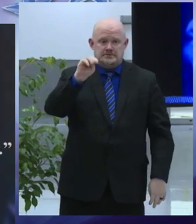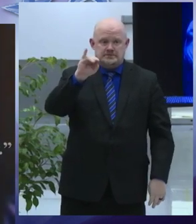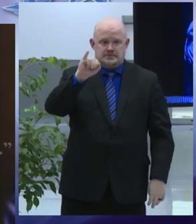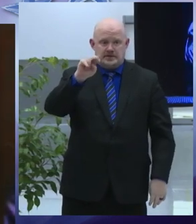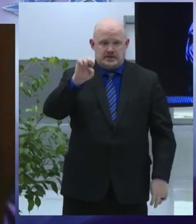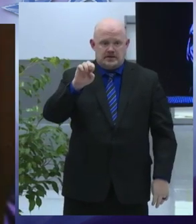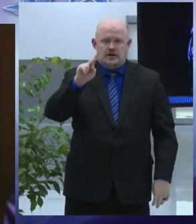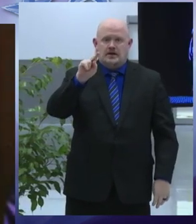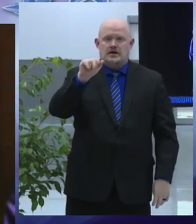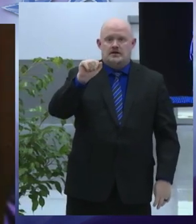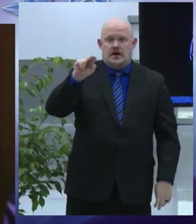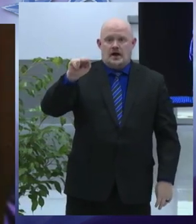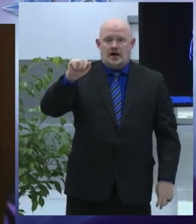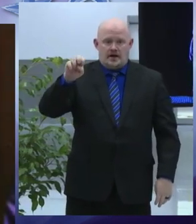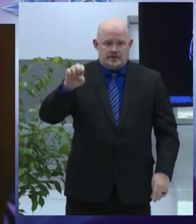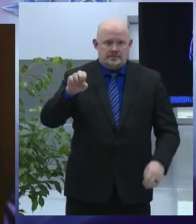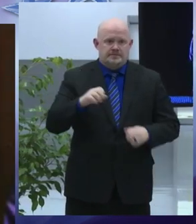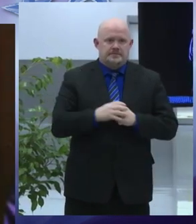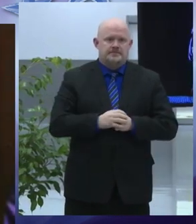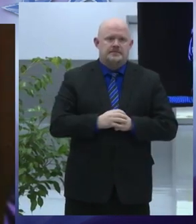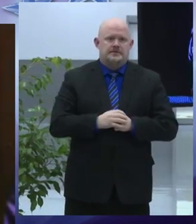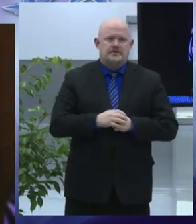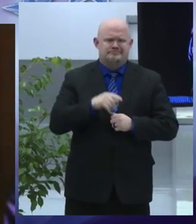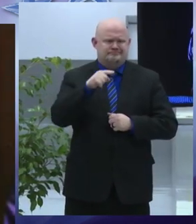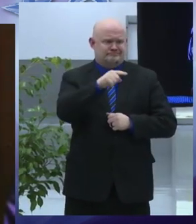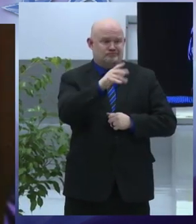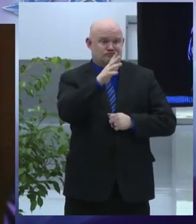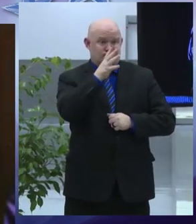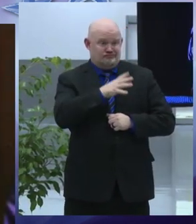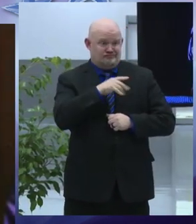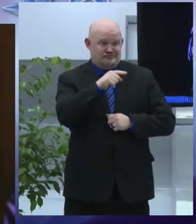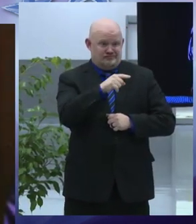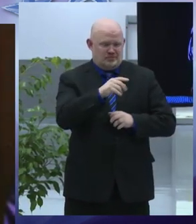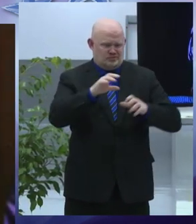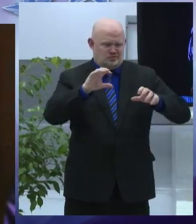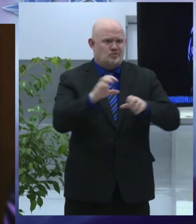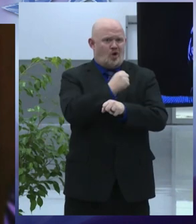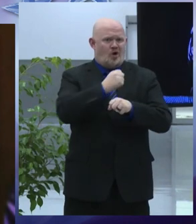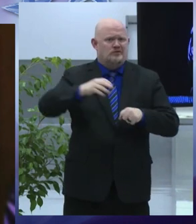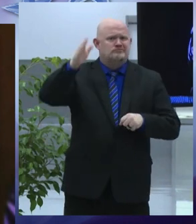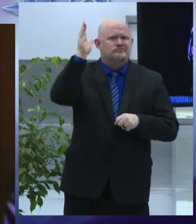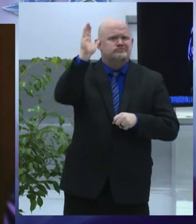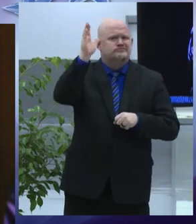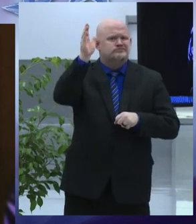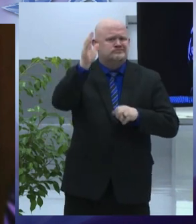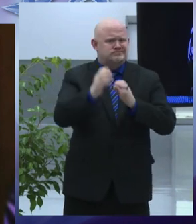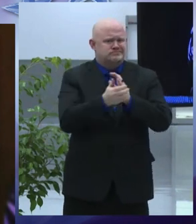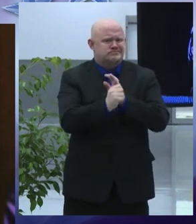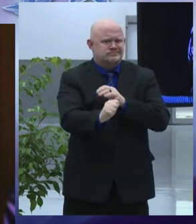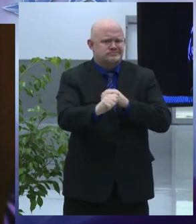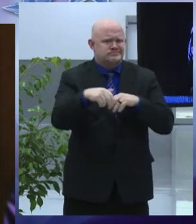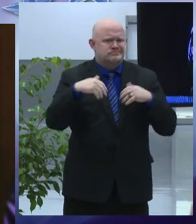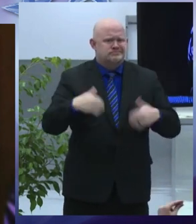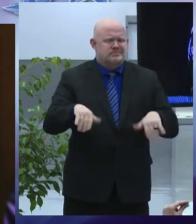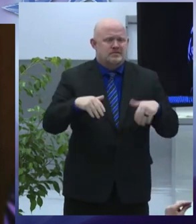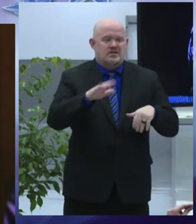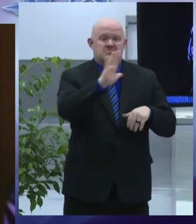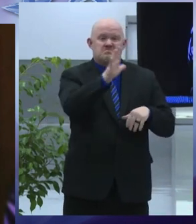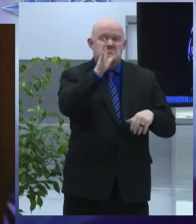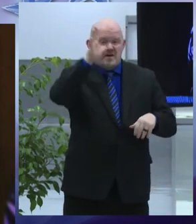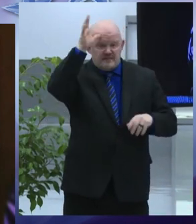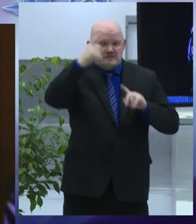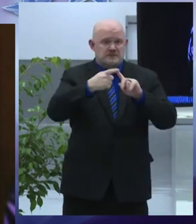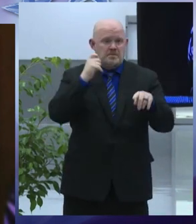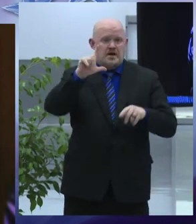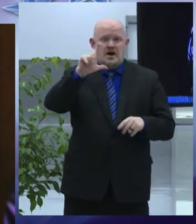this child of parents who came to Syracuse from Lebanon 20 years ago has a unique understanding of the responsibility we all share